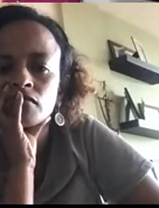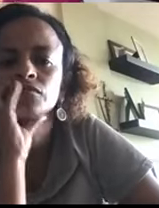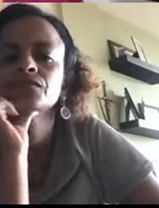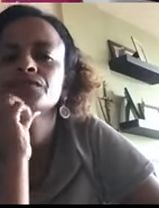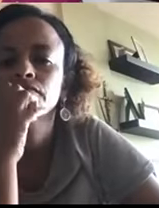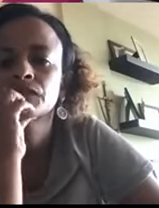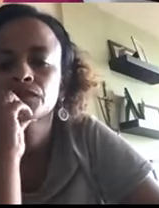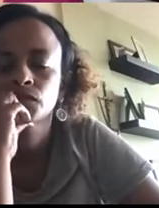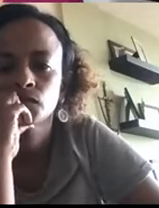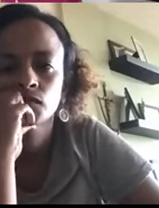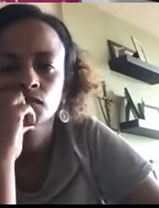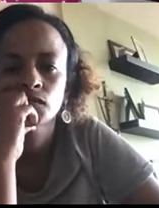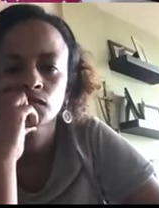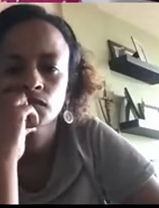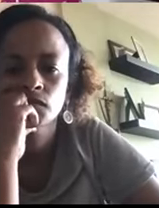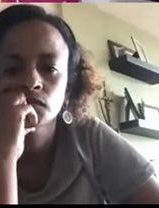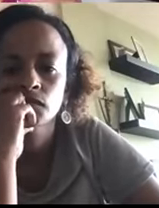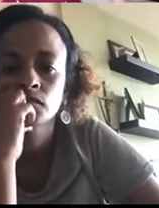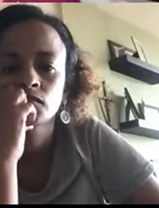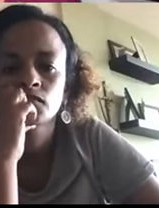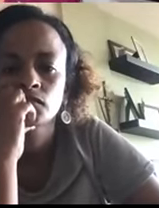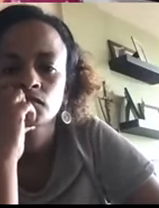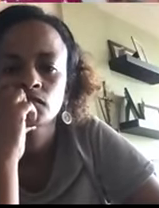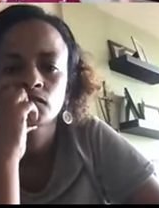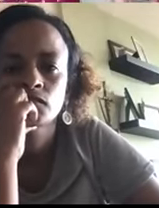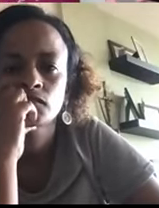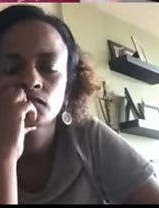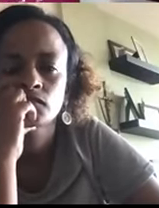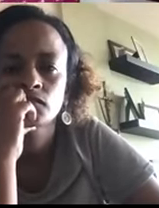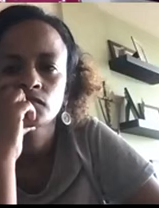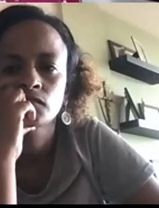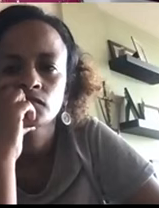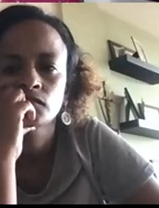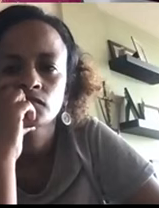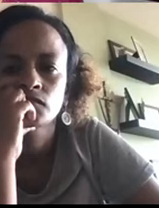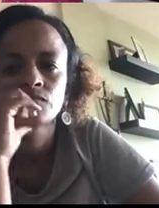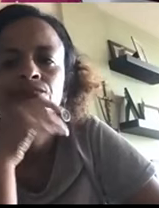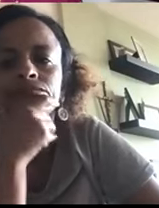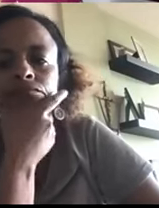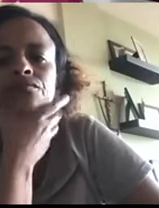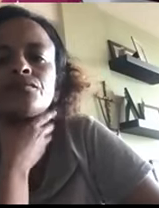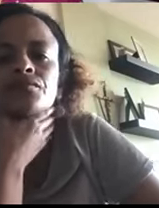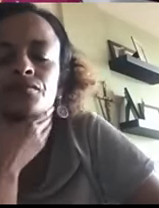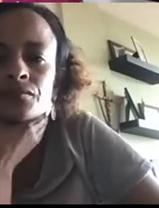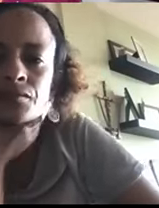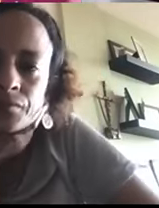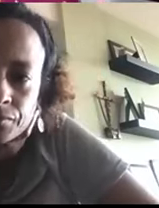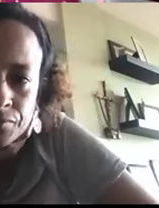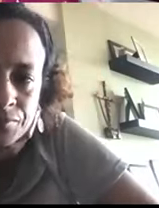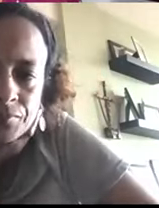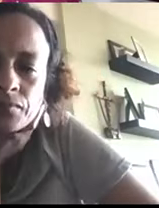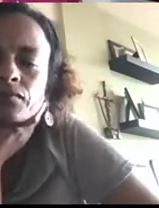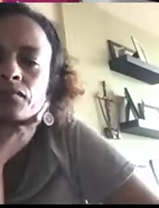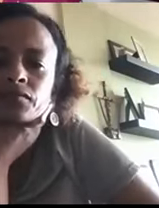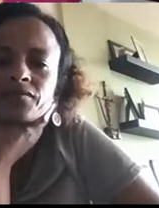are contributing to the community. And we are community as integrated community and no more othering. That's what